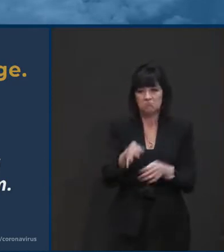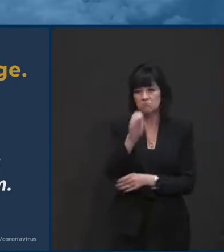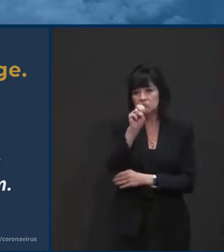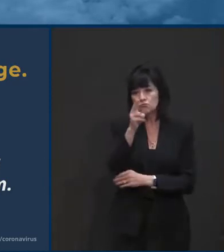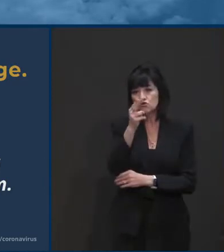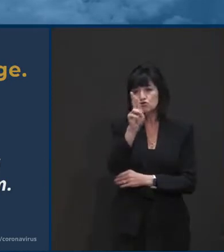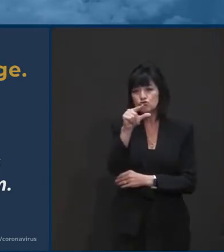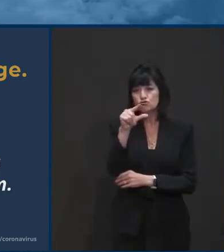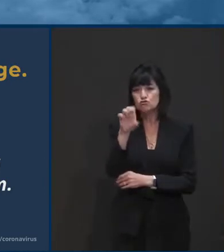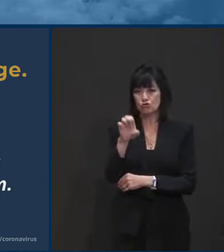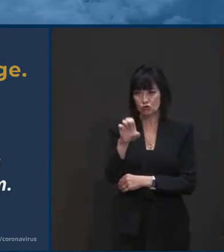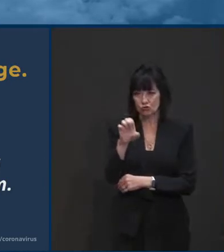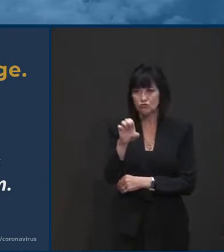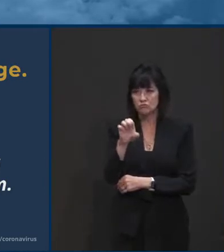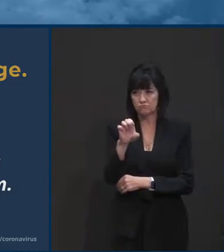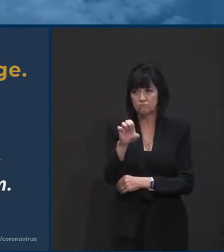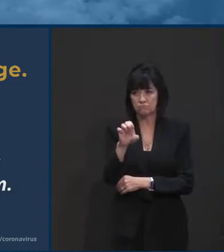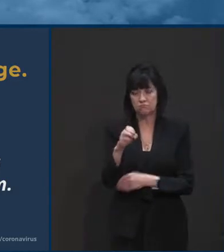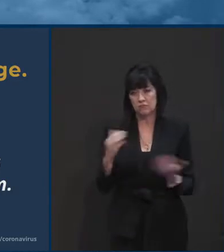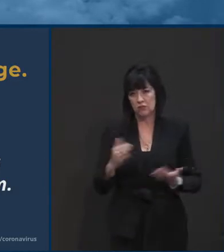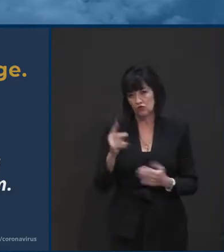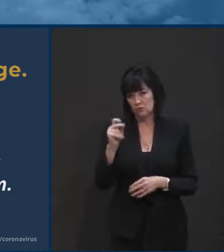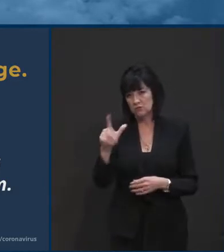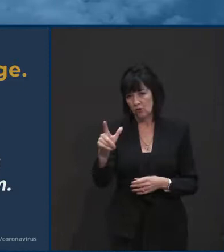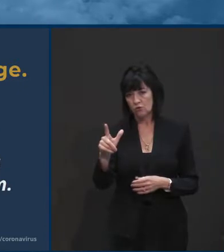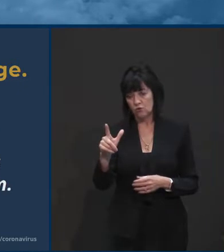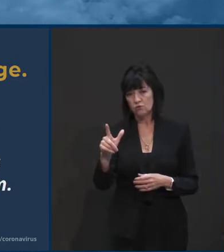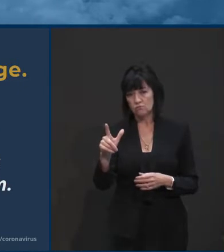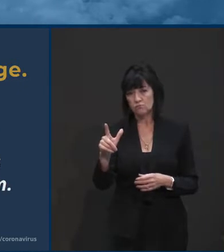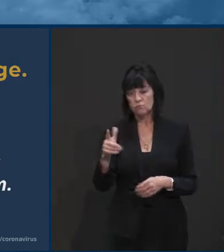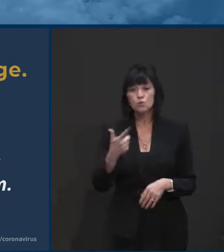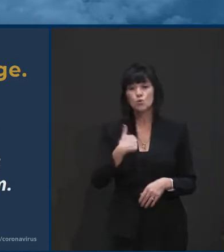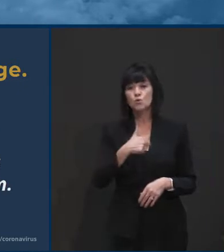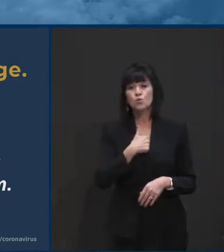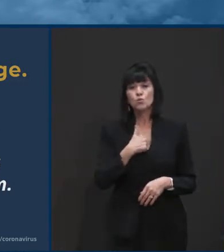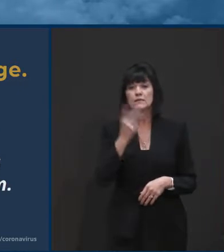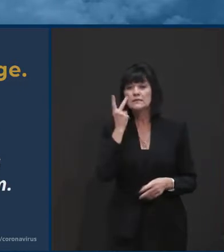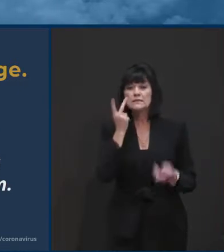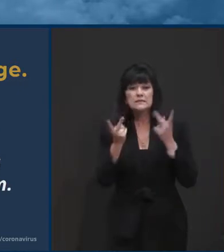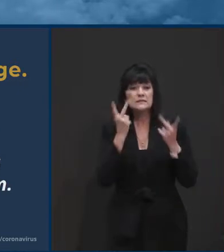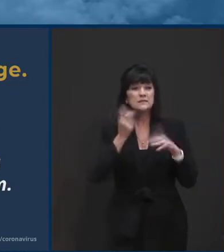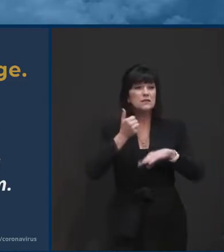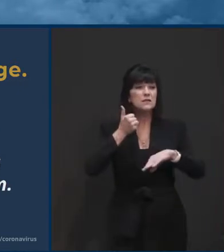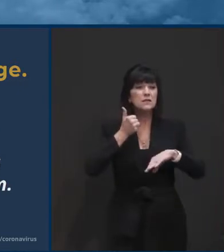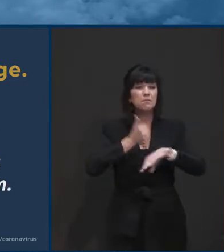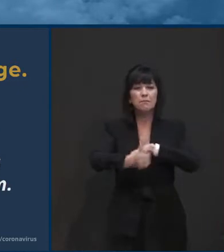And we're seeing the surge in cases occurring in areas